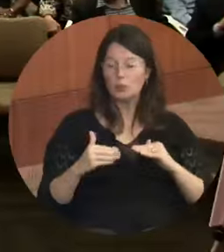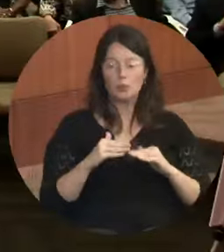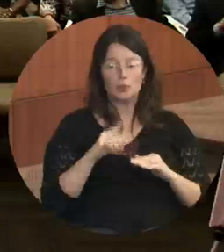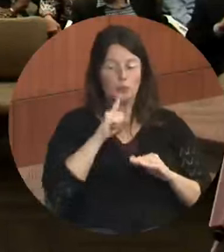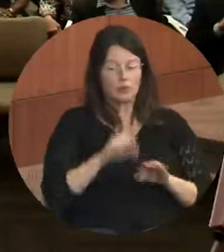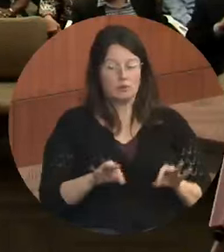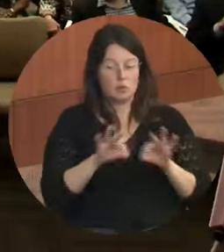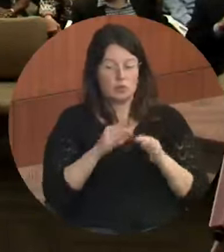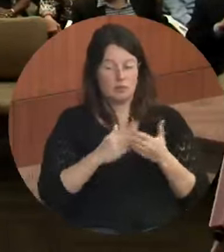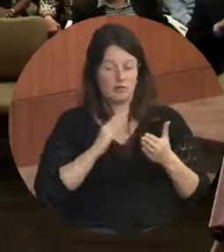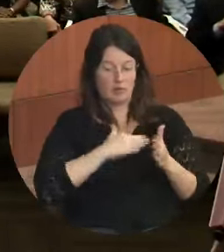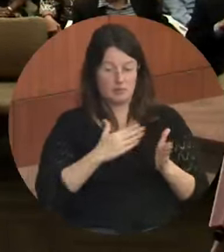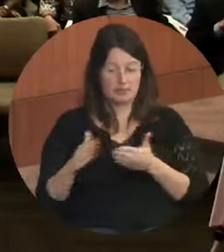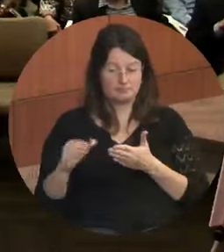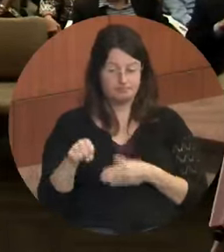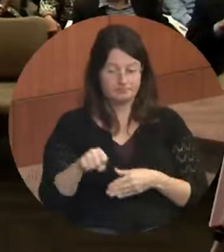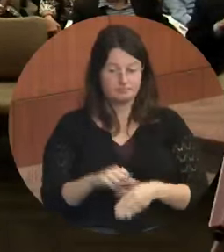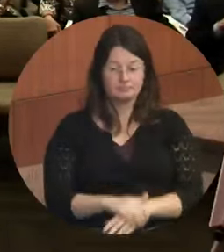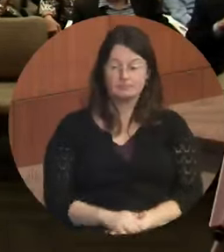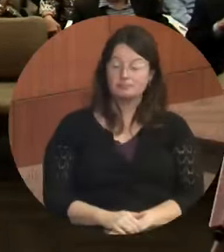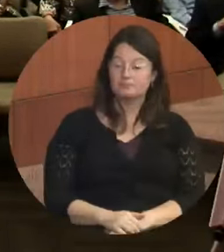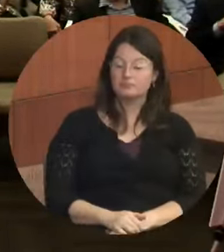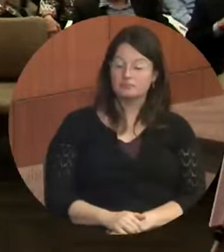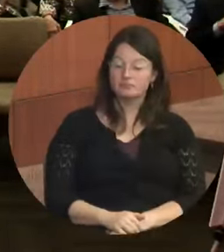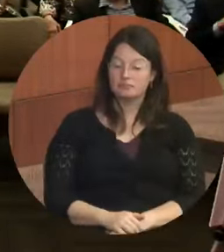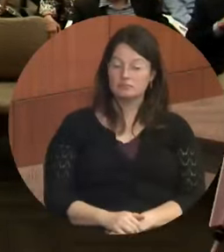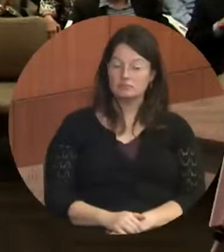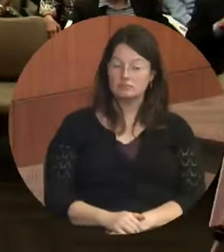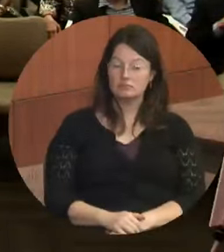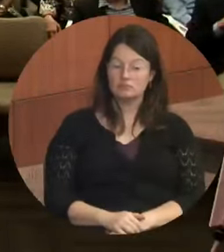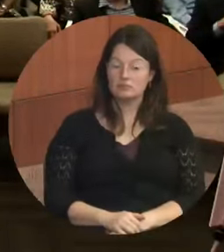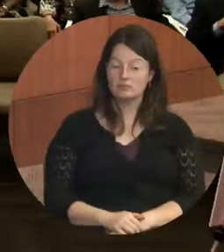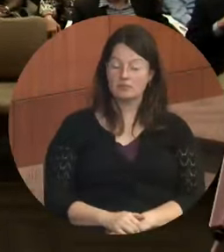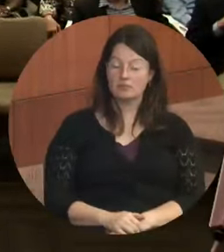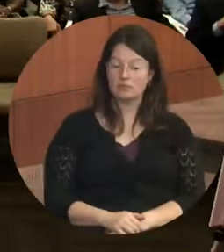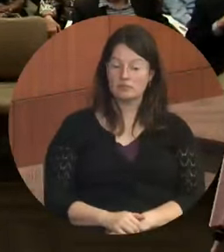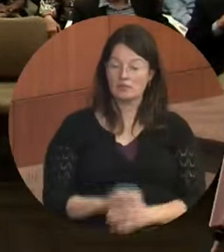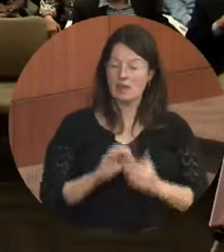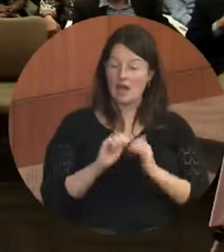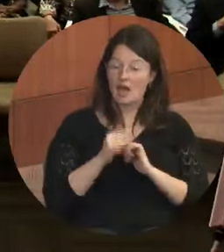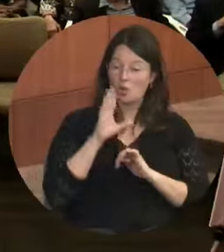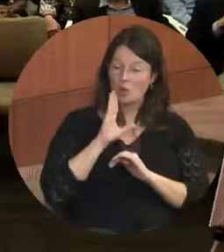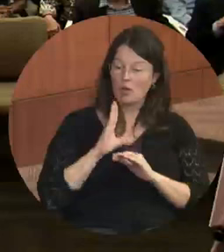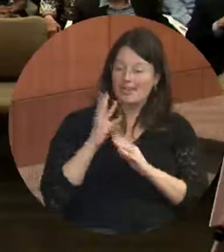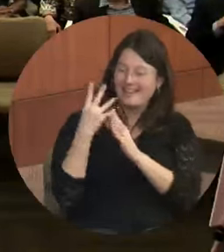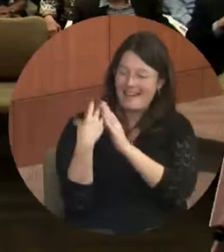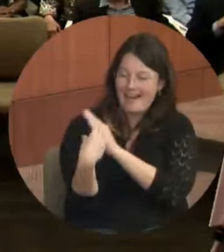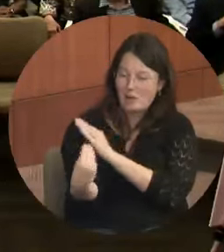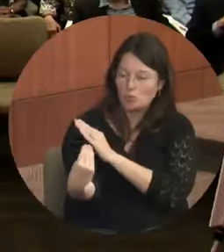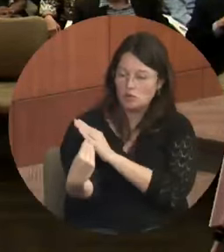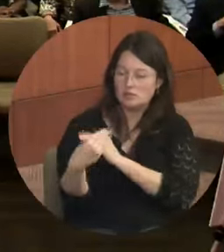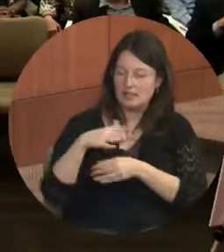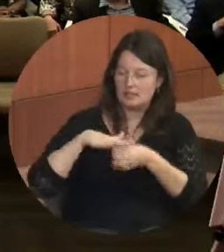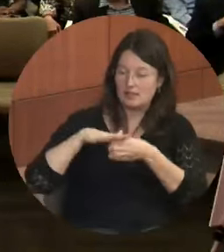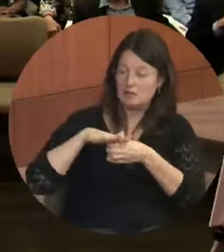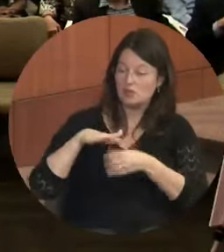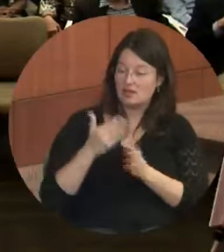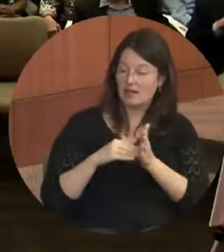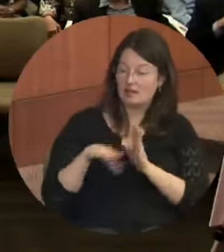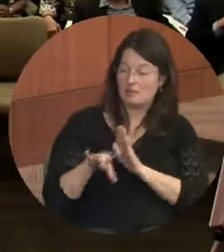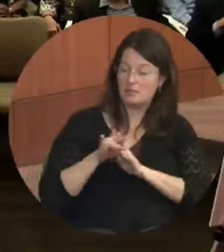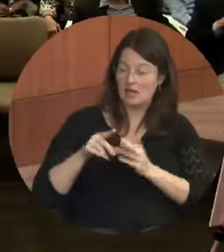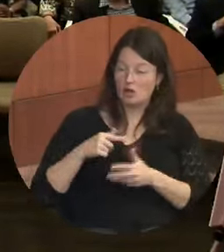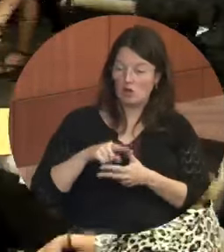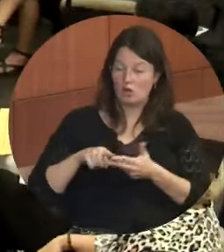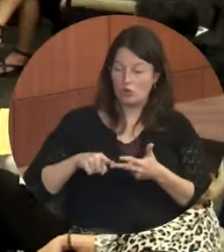to the plan. And that's, uh, where we're going to get out there into the neighborhoods. We're going to pick three areas and,